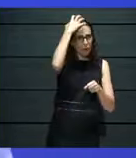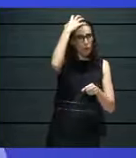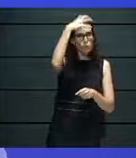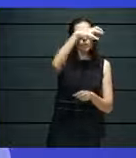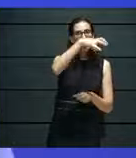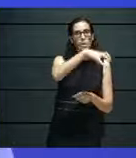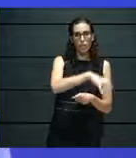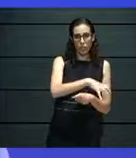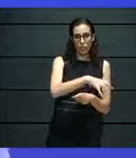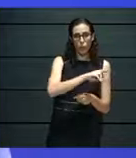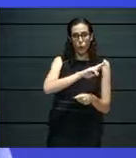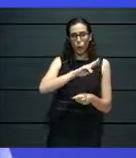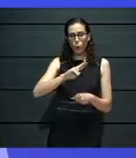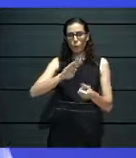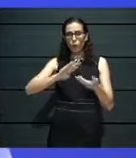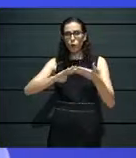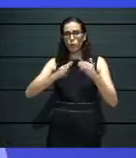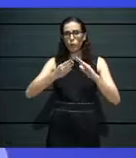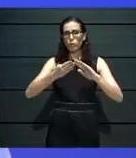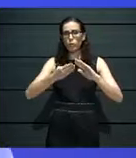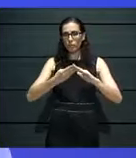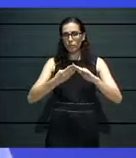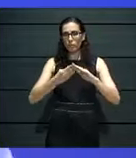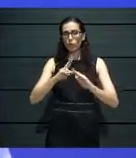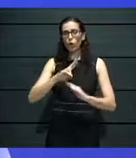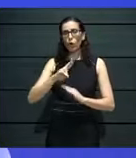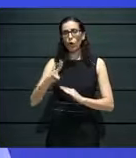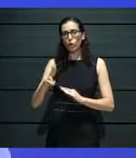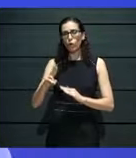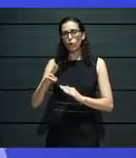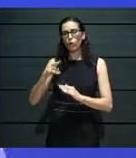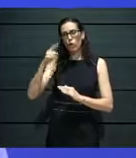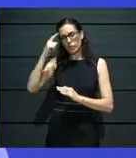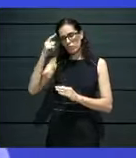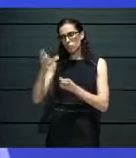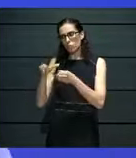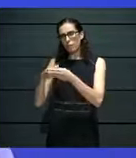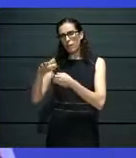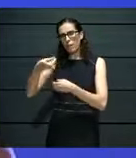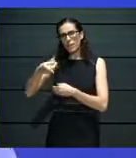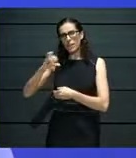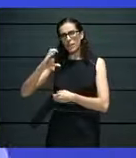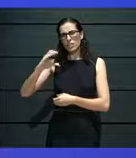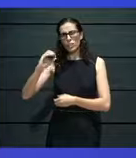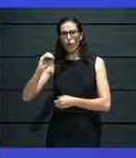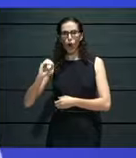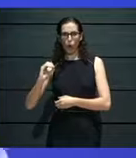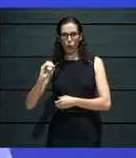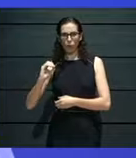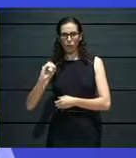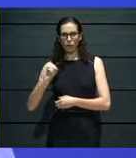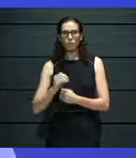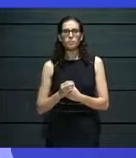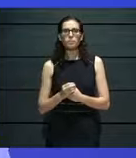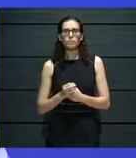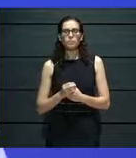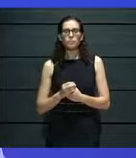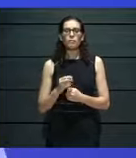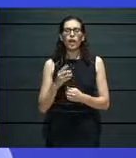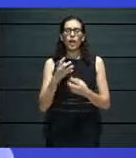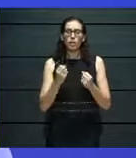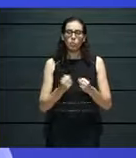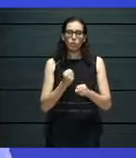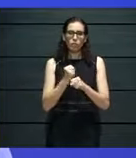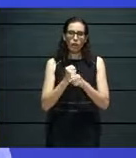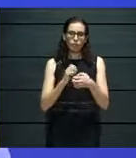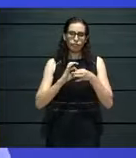as well as communities, and as well as PCOs. We believe in creating synergies and collaborative